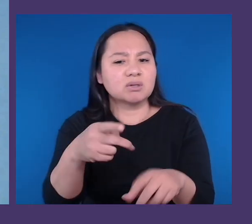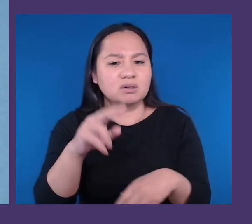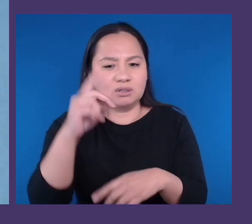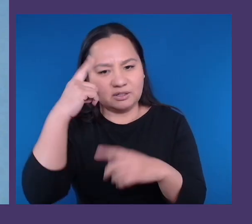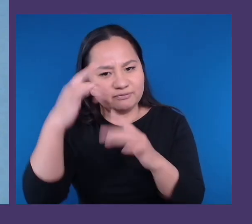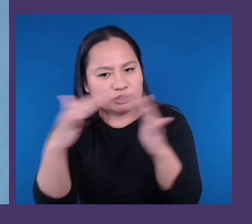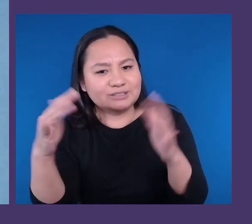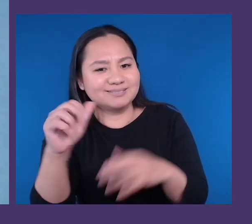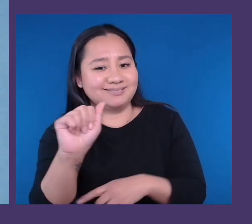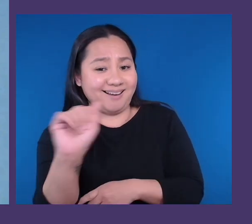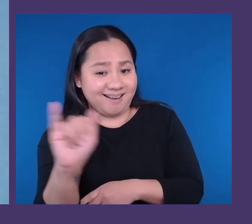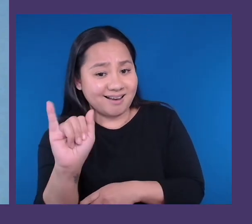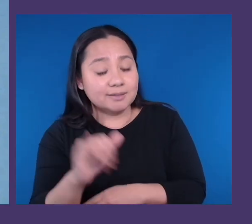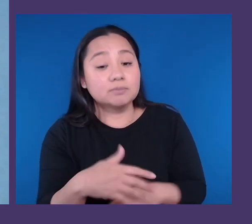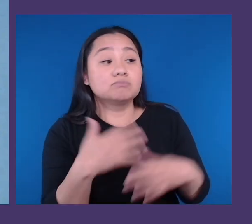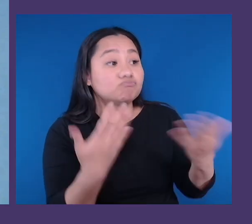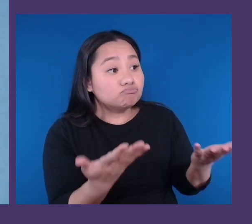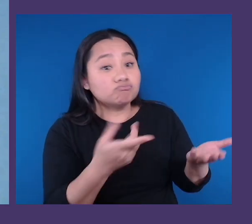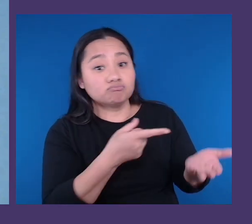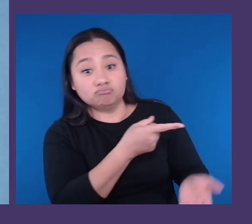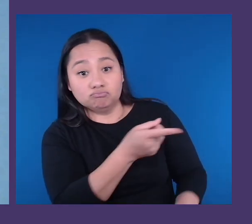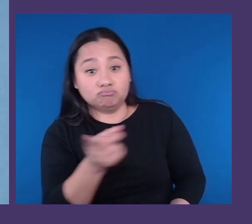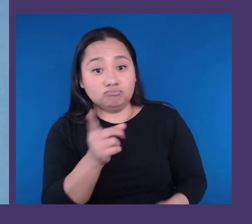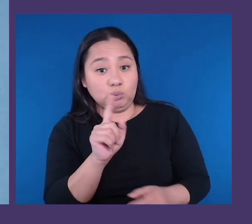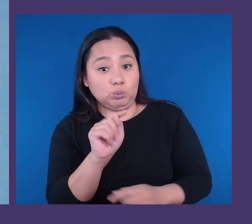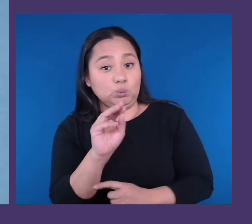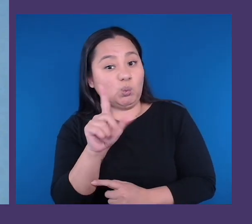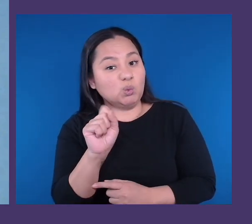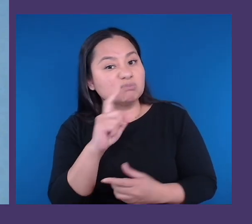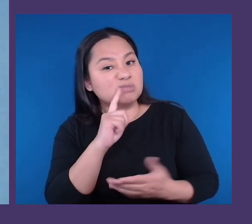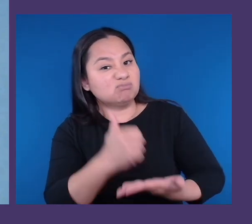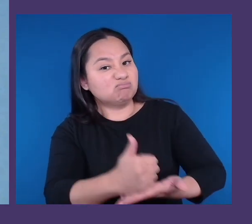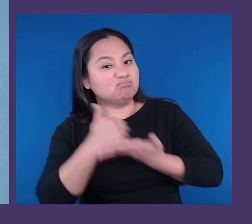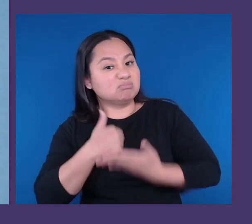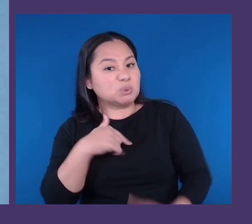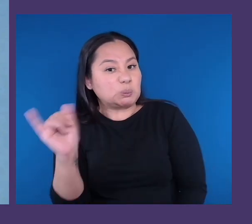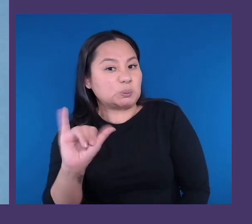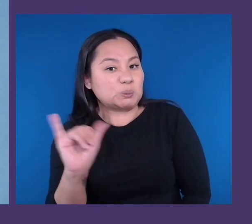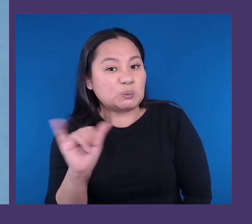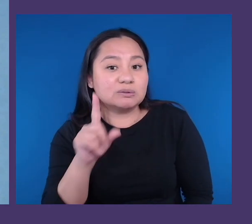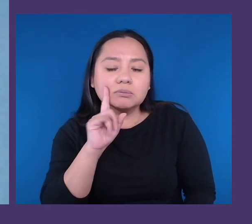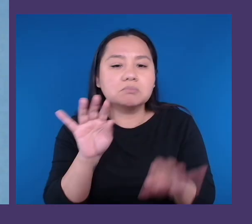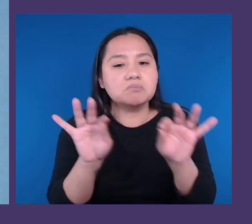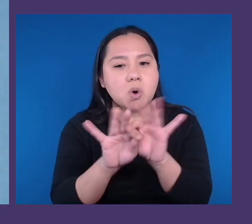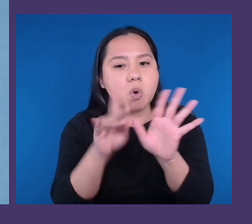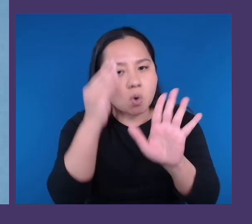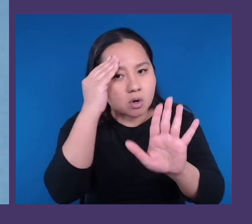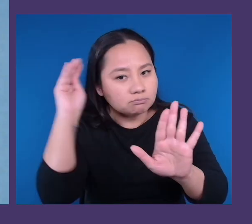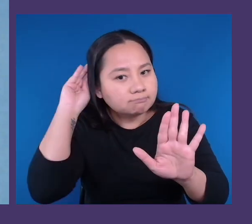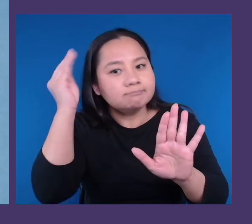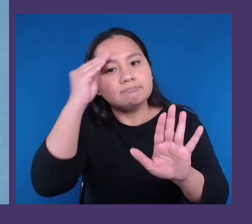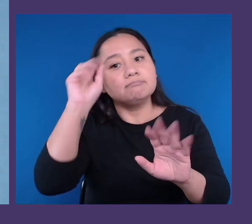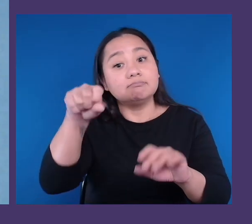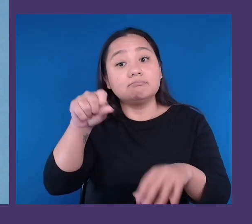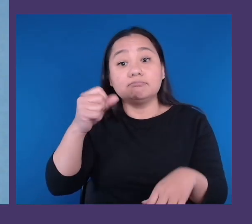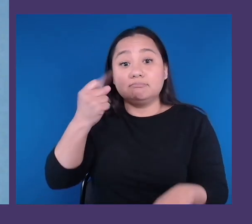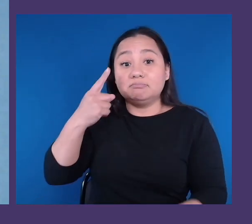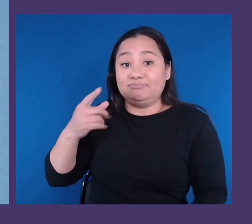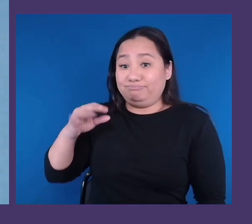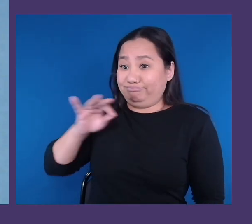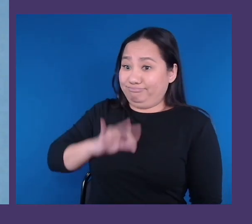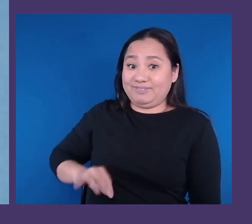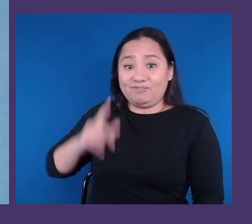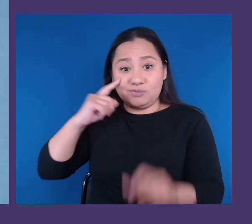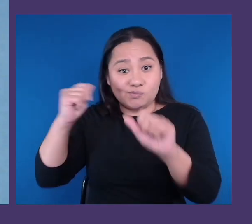as well. I think it's important to note that while they can benefit everyone, for some of us, it can mean the difference between